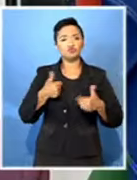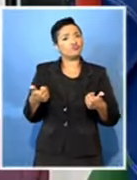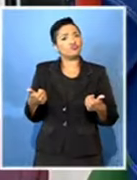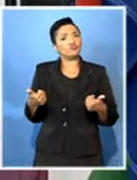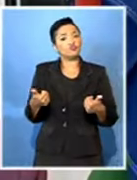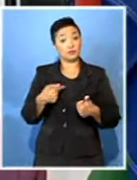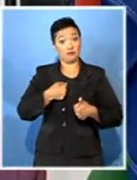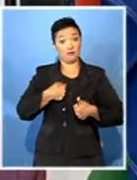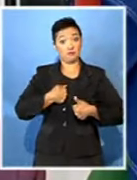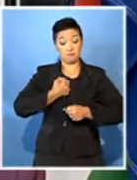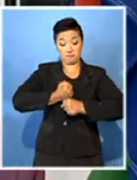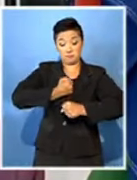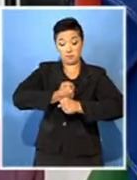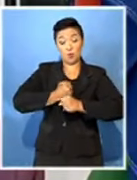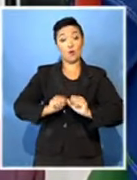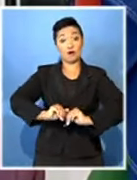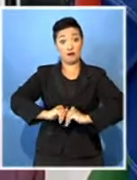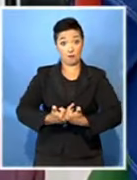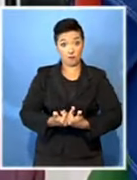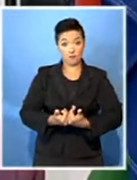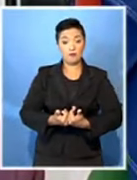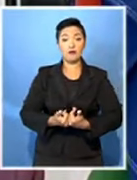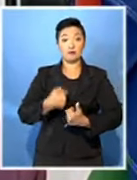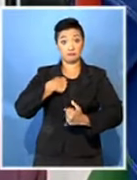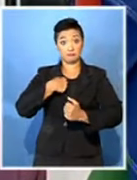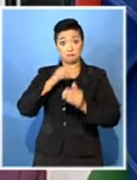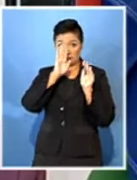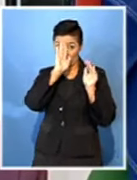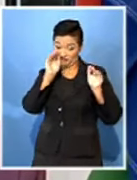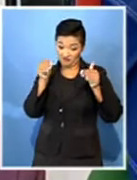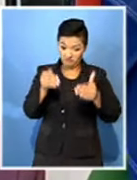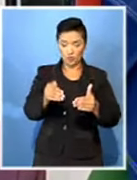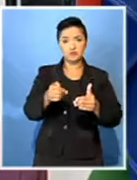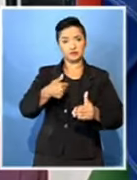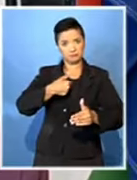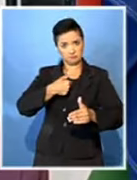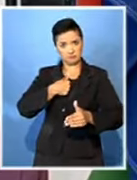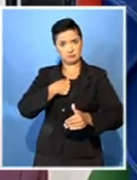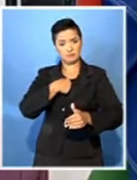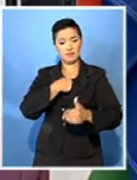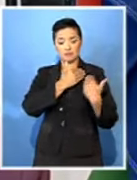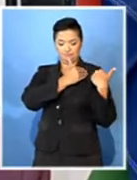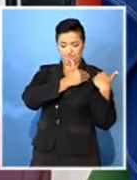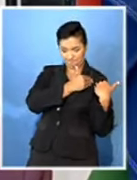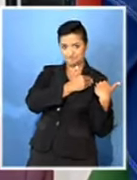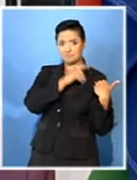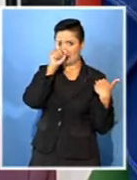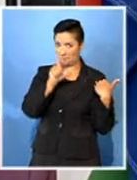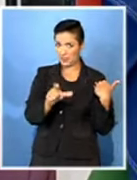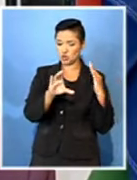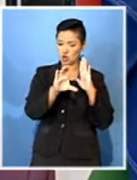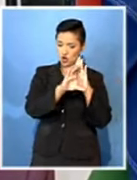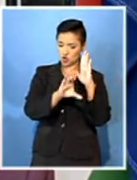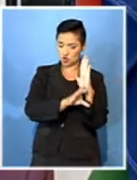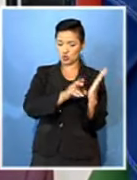I operate on the basis that we all have a constitutional obligation and that we